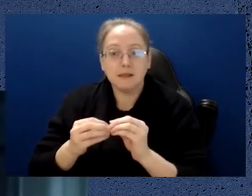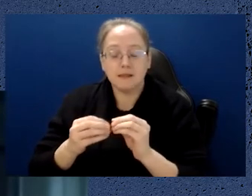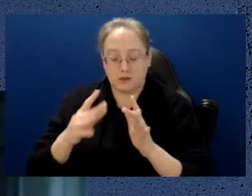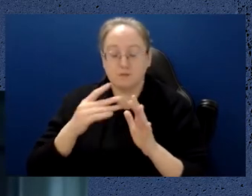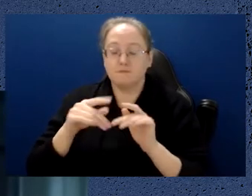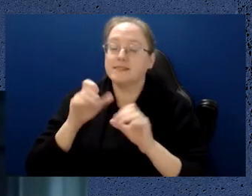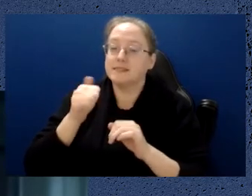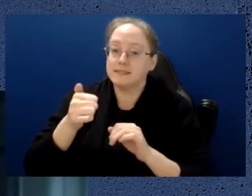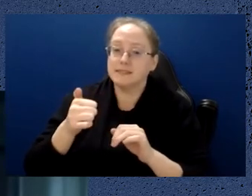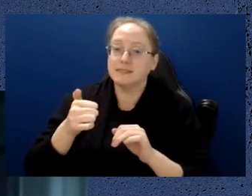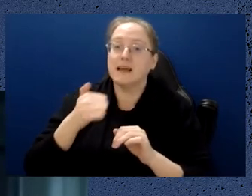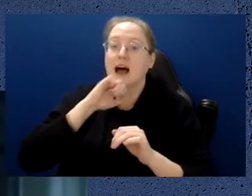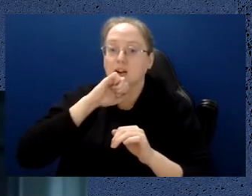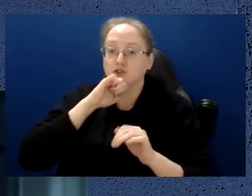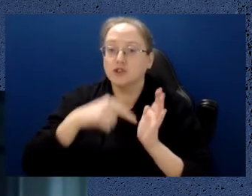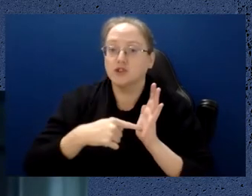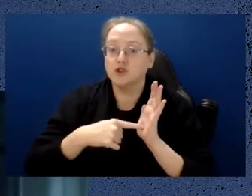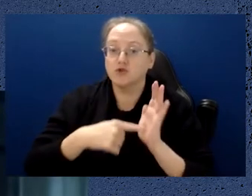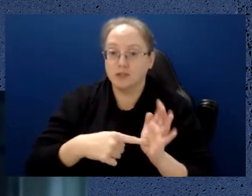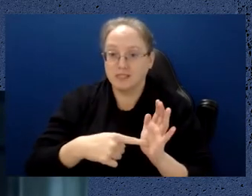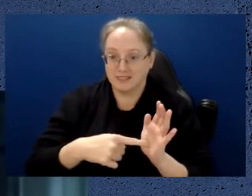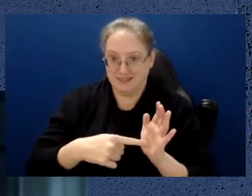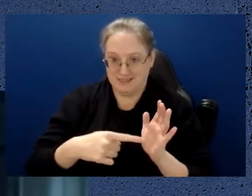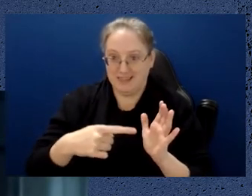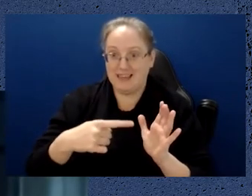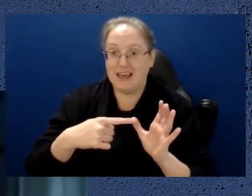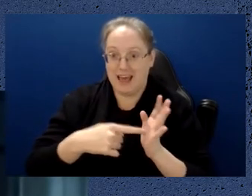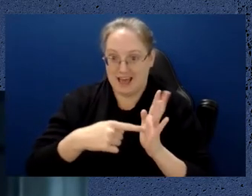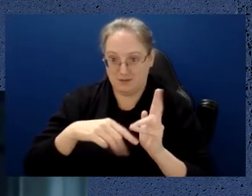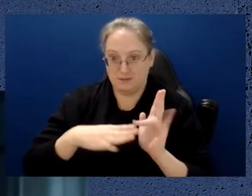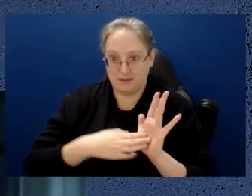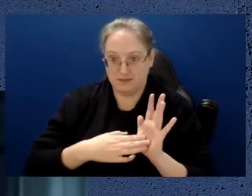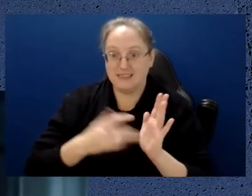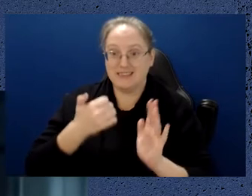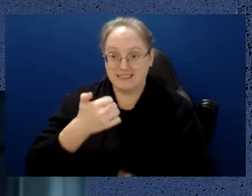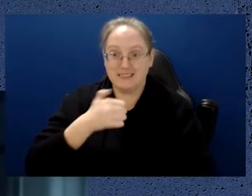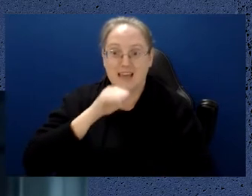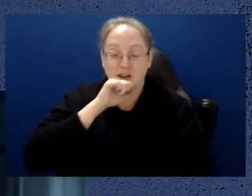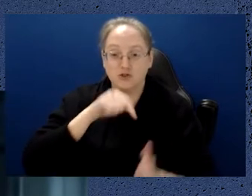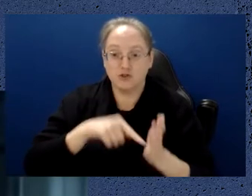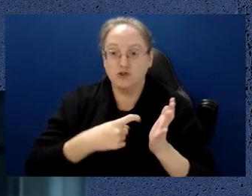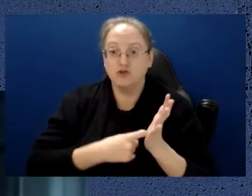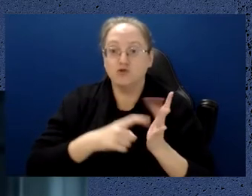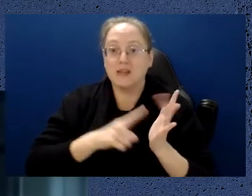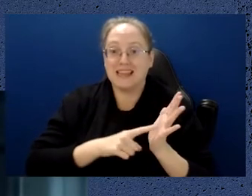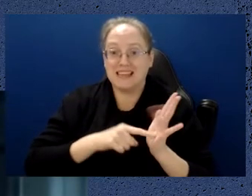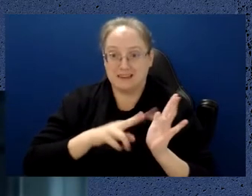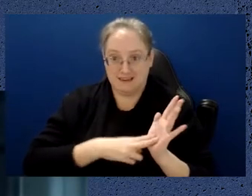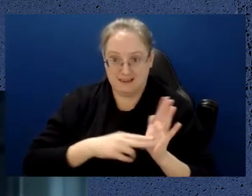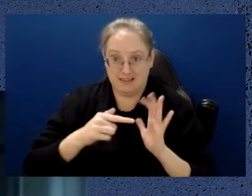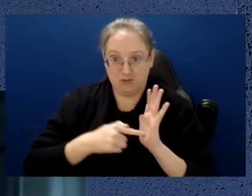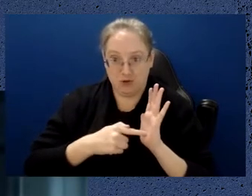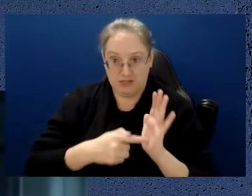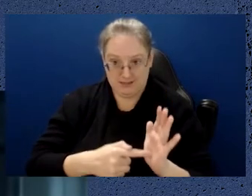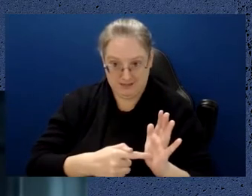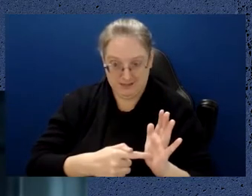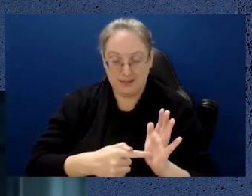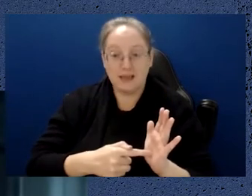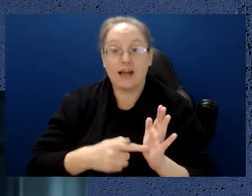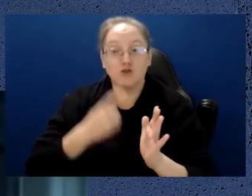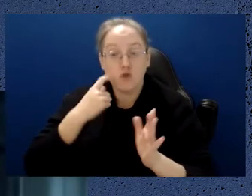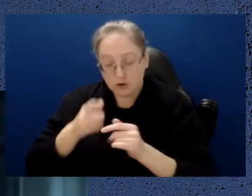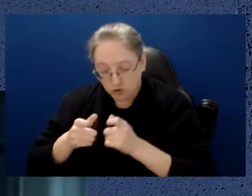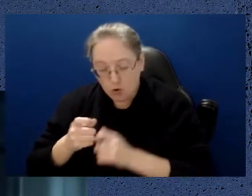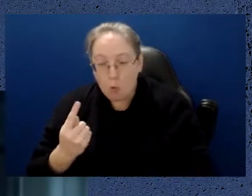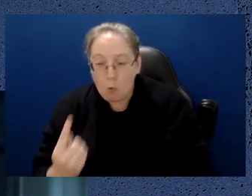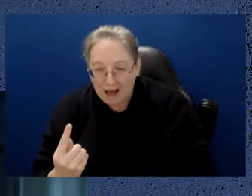600 trillion atoms, which is the fact that you can actually do that is quite remarkable. So when we talk about